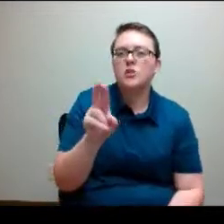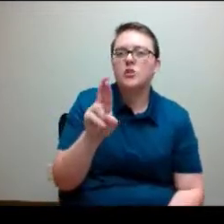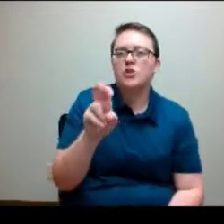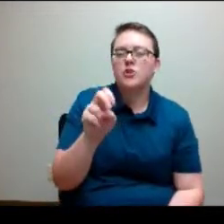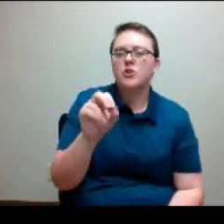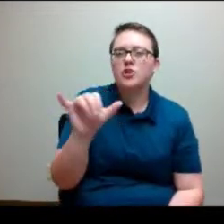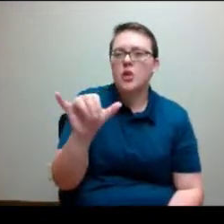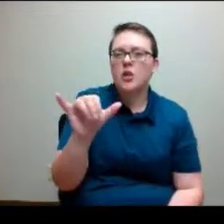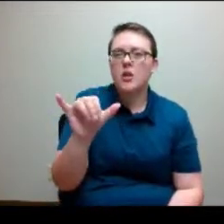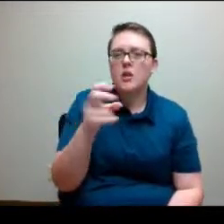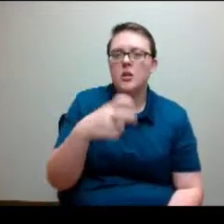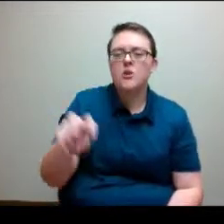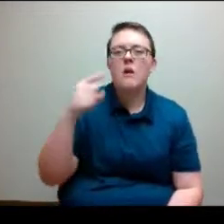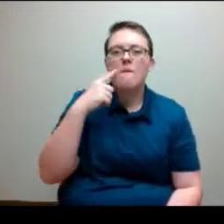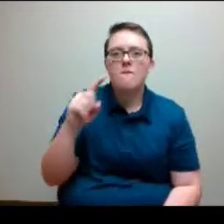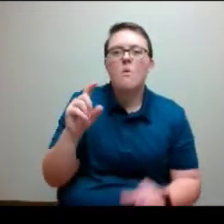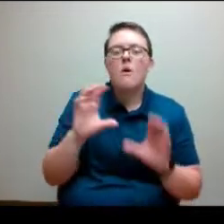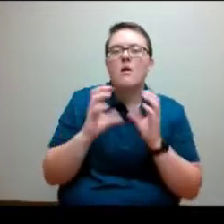things, including dual credit.